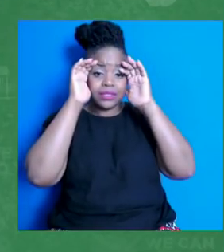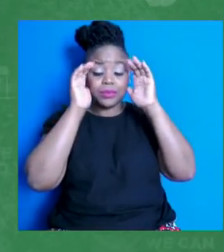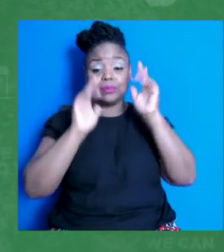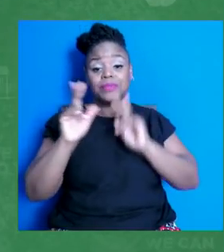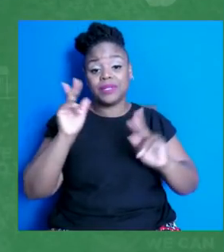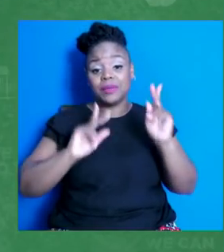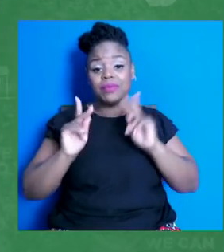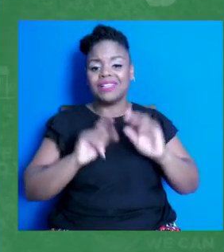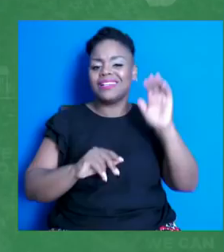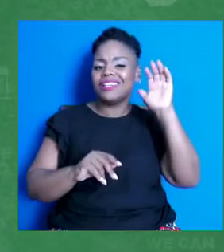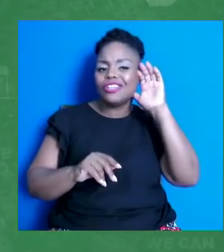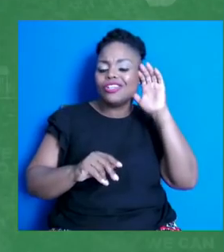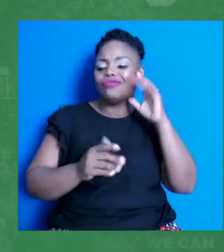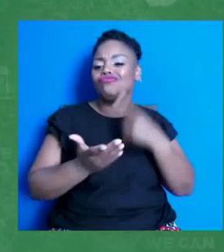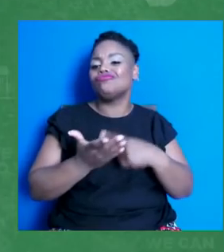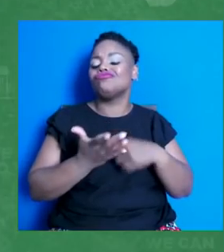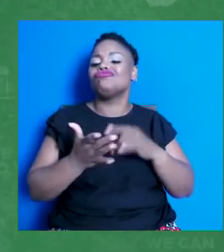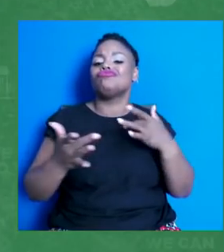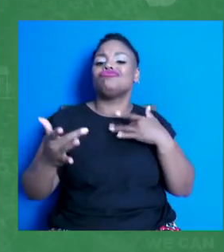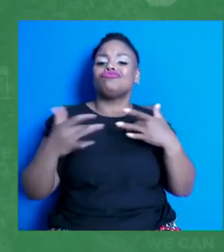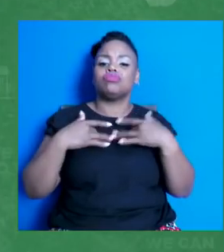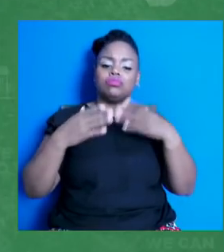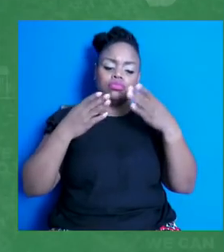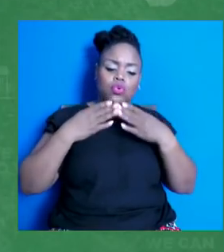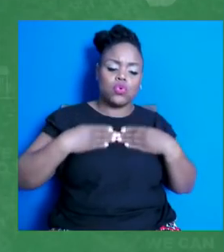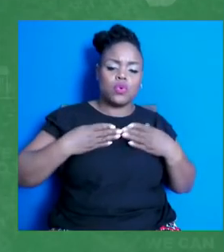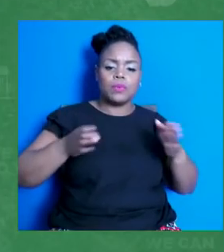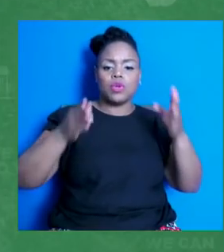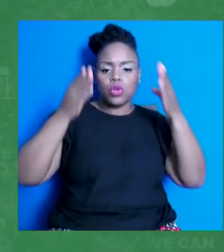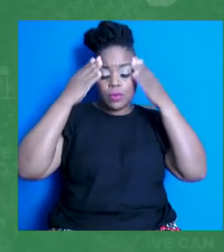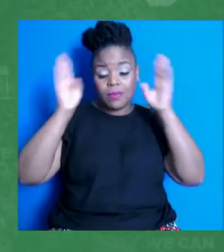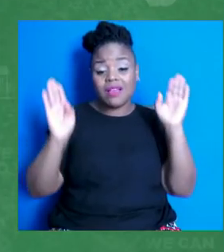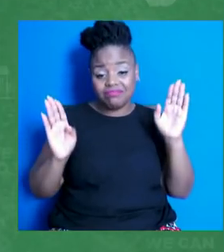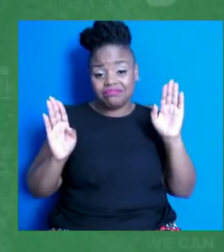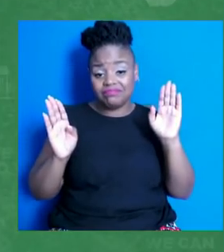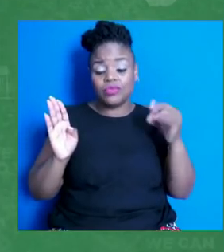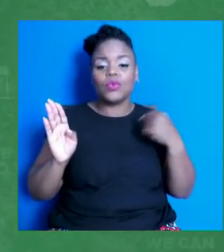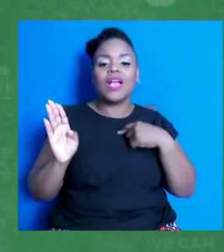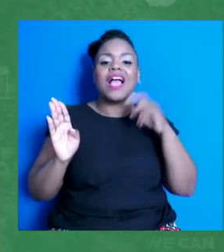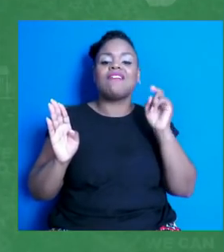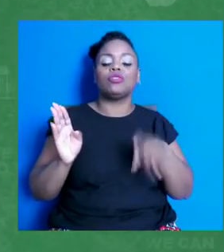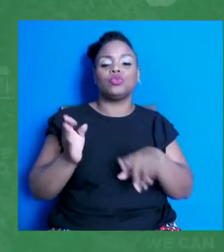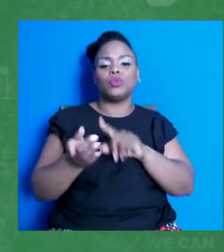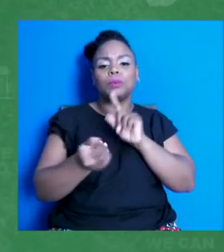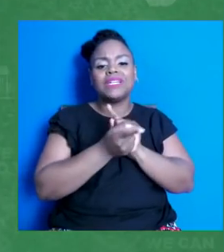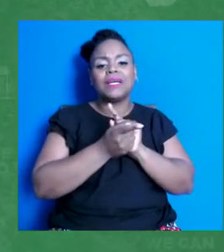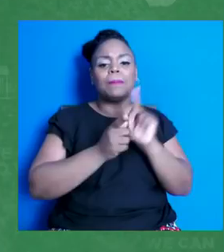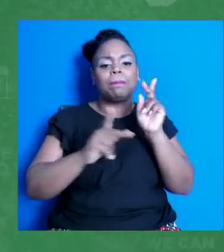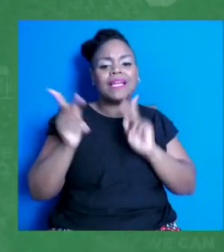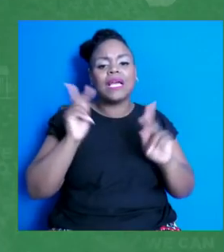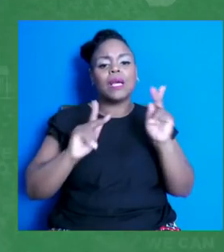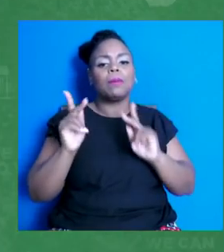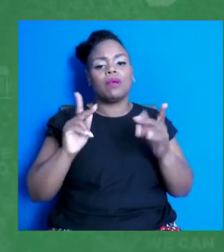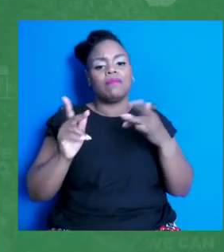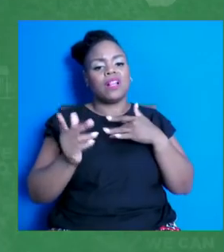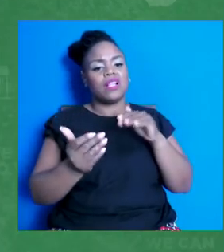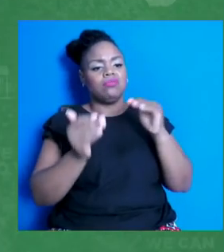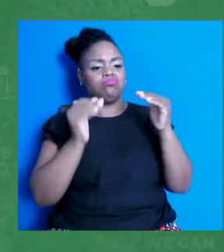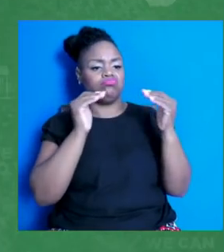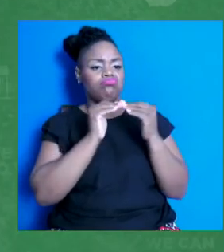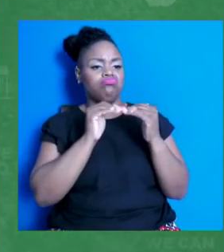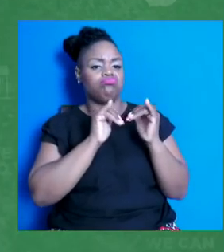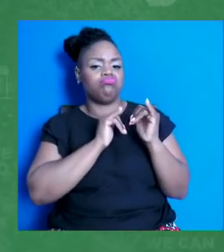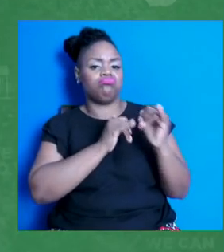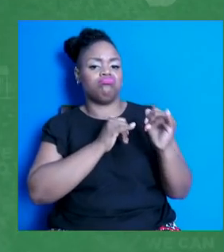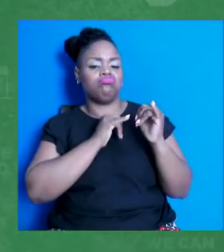empathetic mind. It is critical that we meet people where they are to understand where they're coming from and why they may be hesitant to get vaccinated in the first